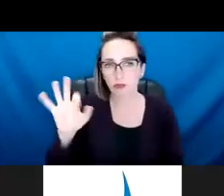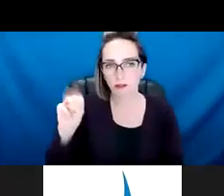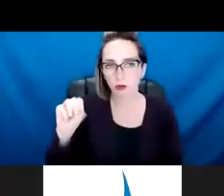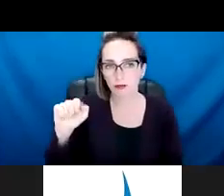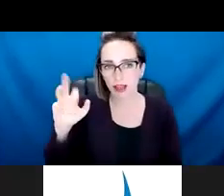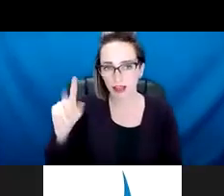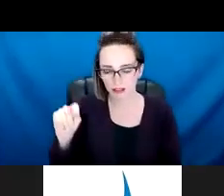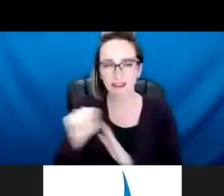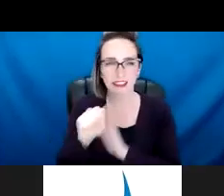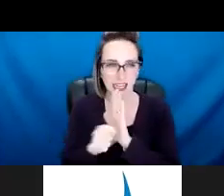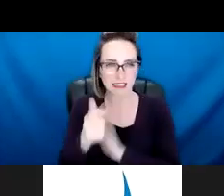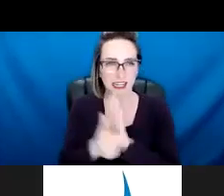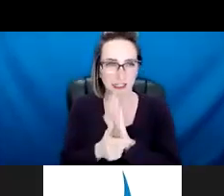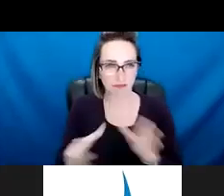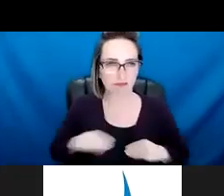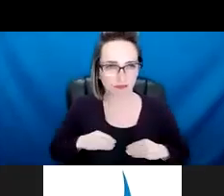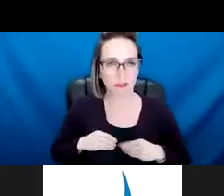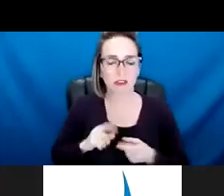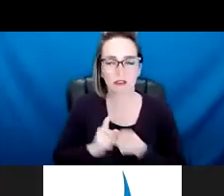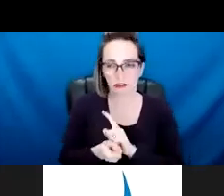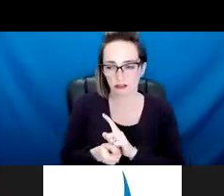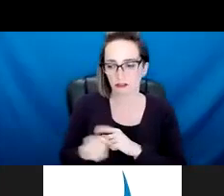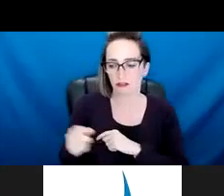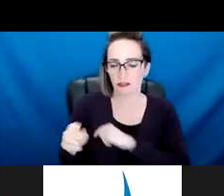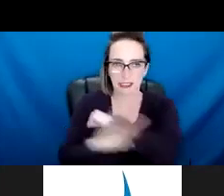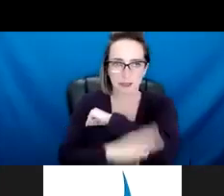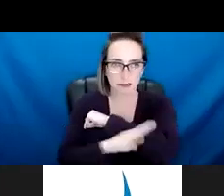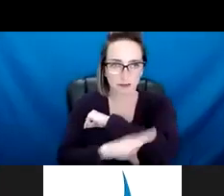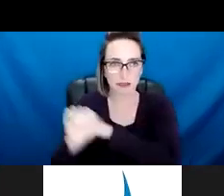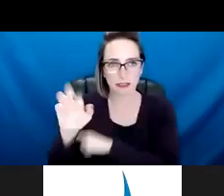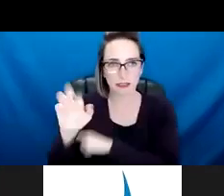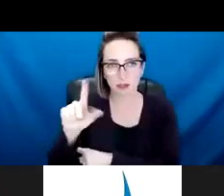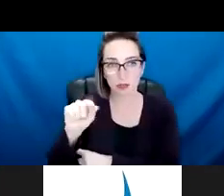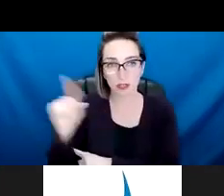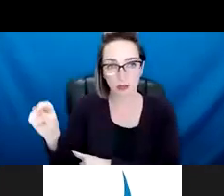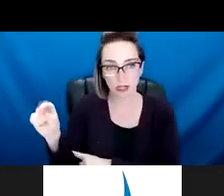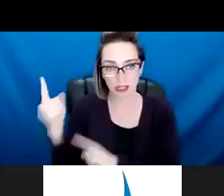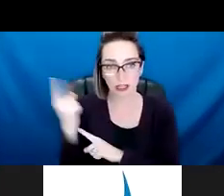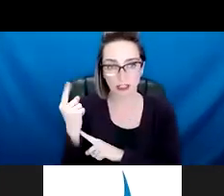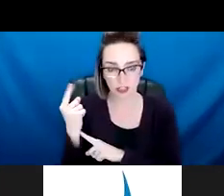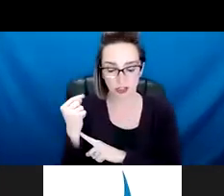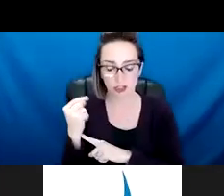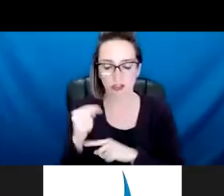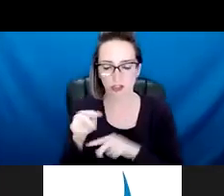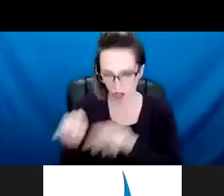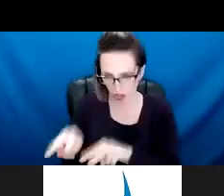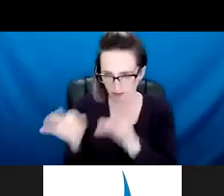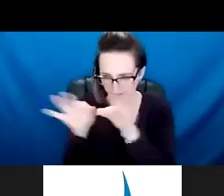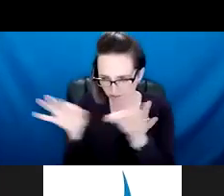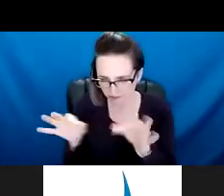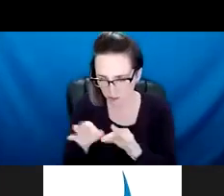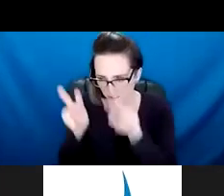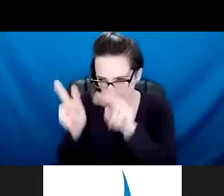statute back in September of 2020 last year, that allows departments